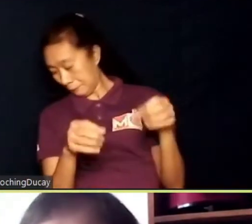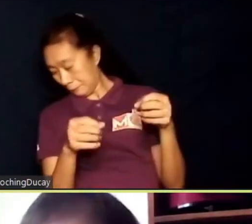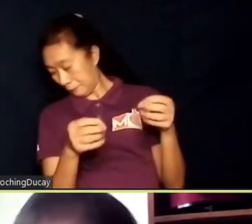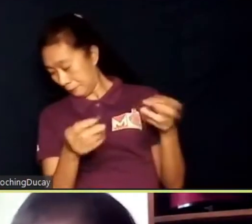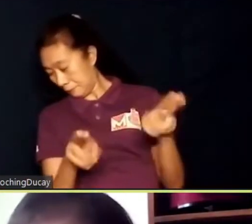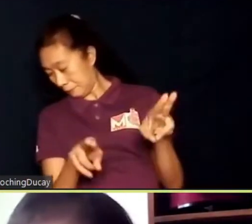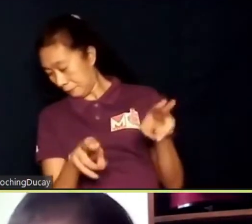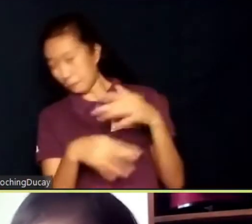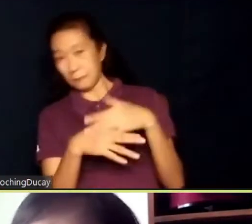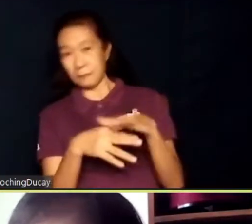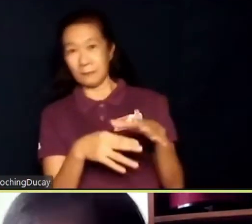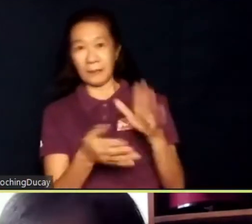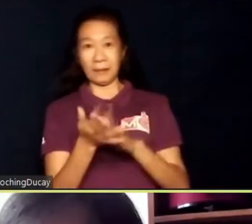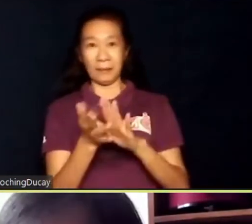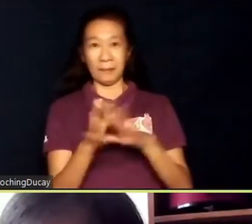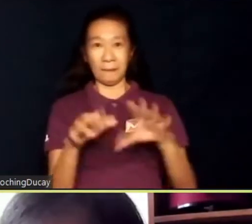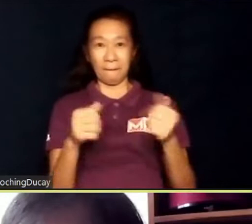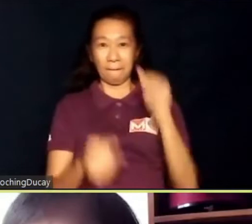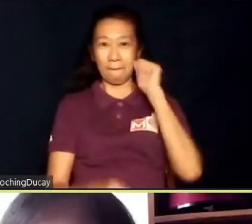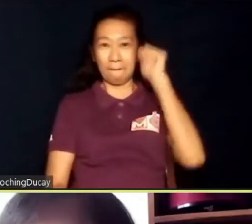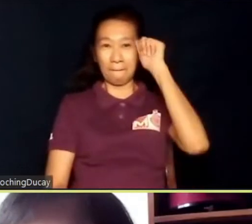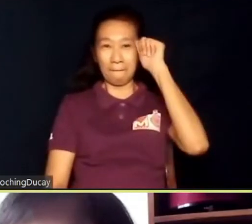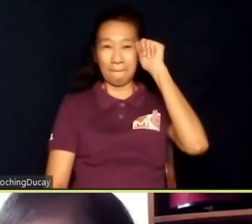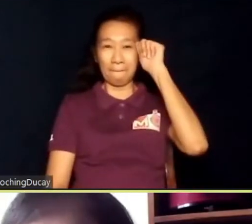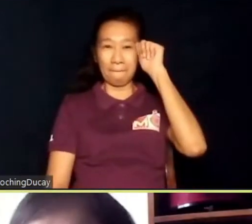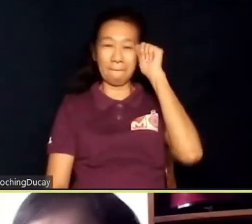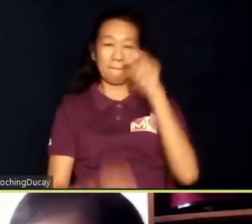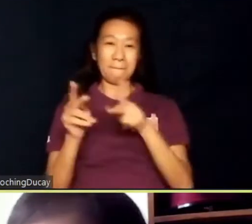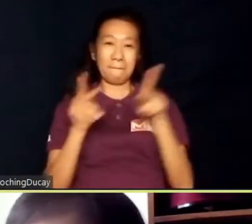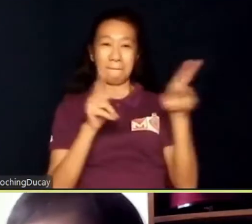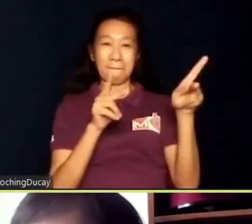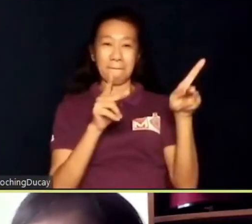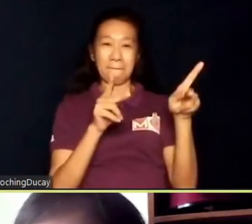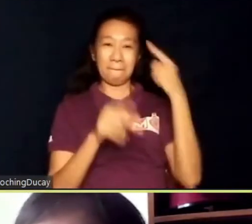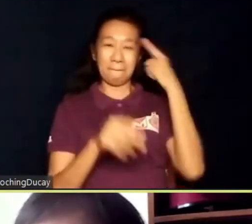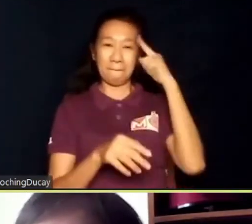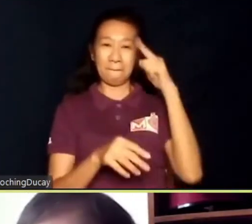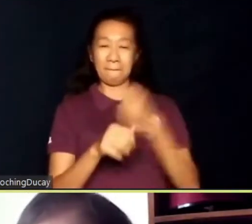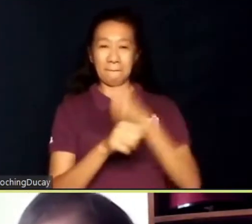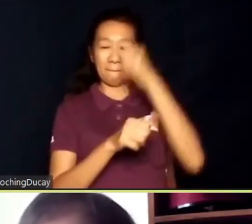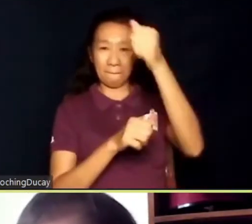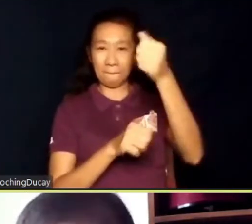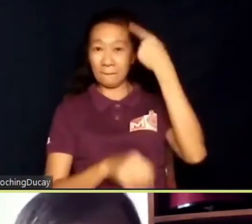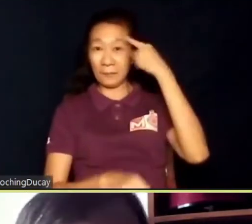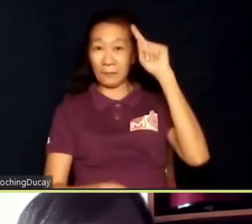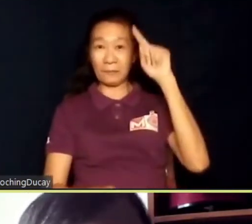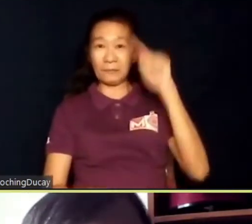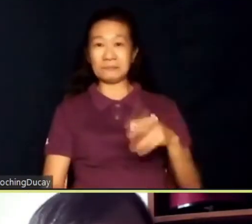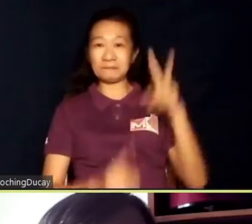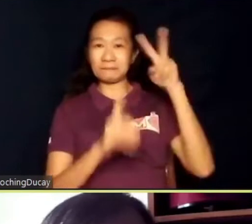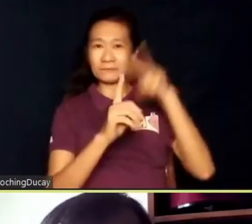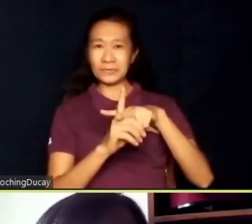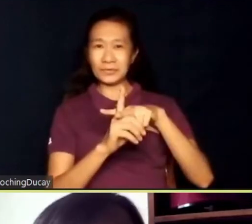our adults are prepared further for their employment.